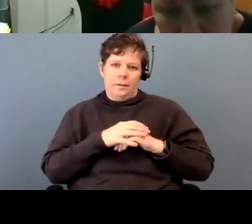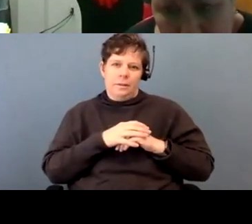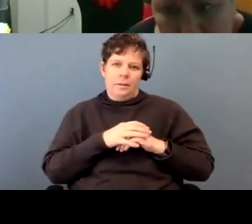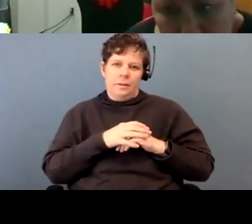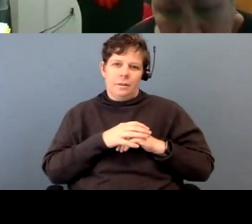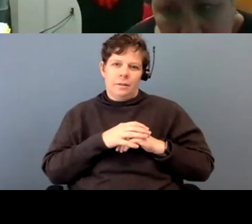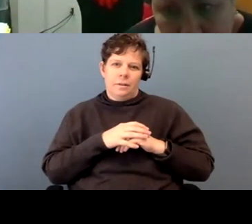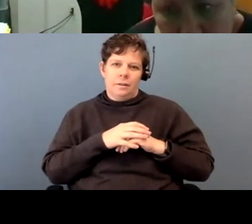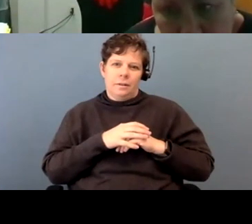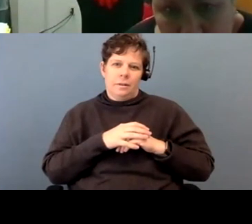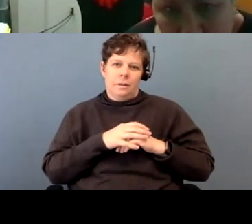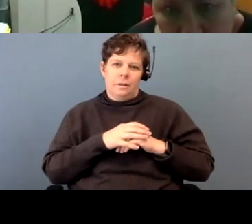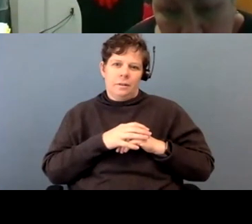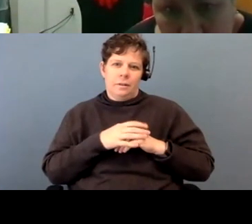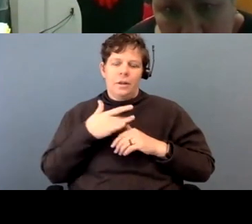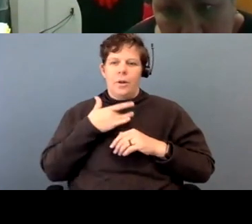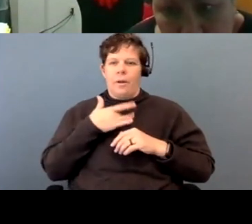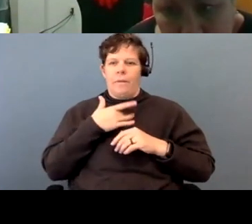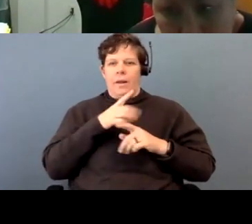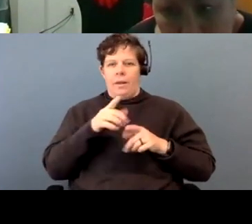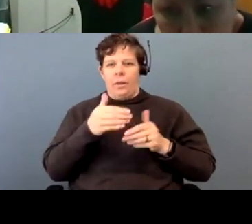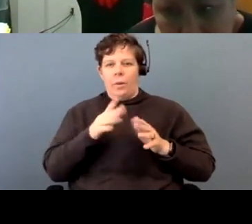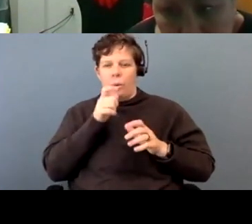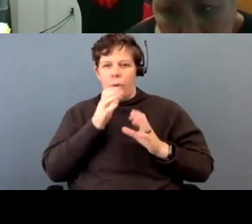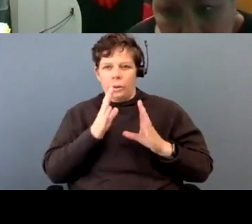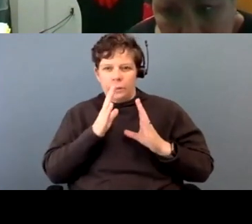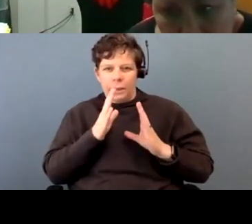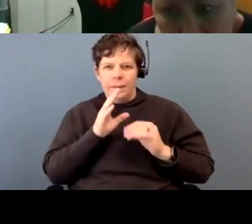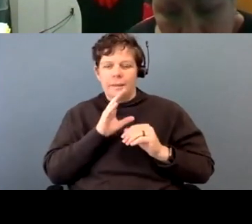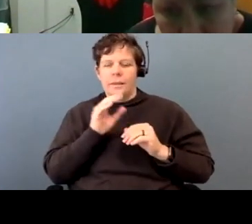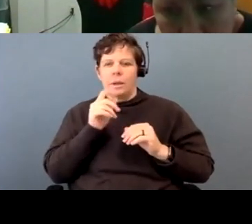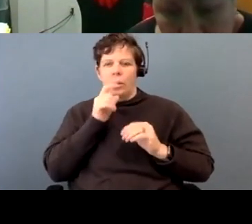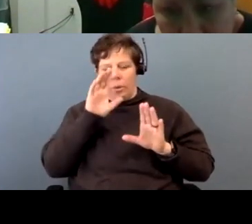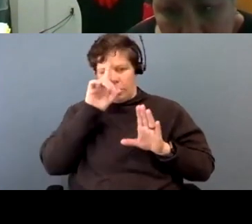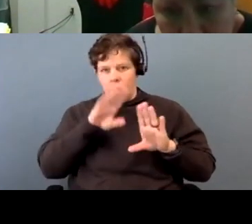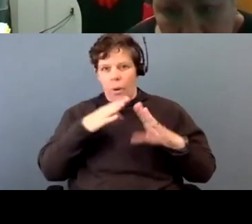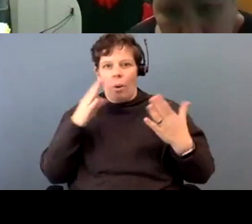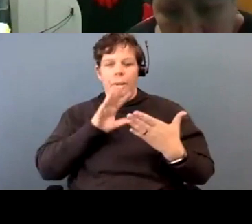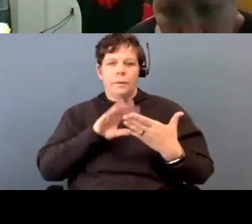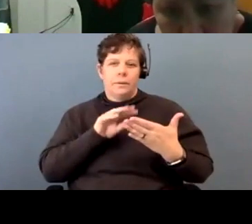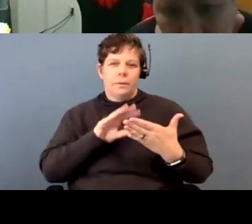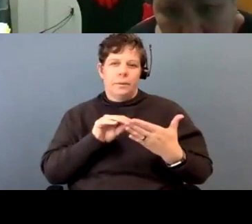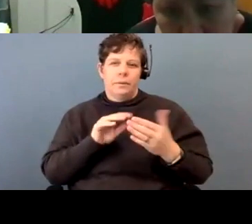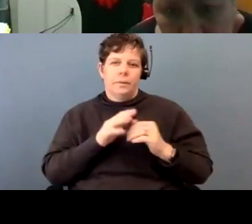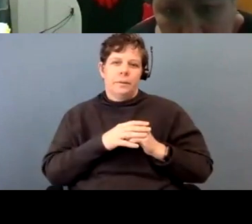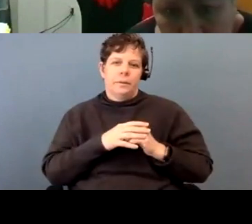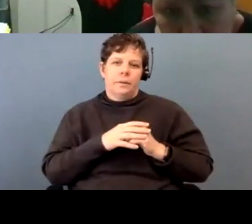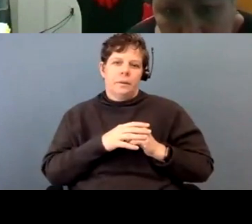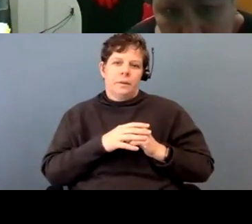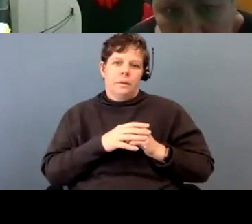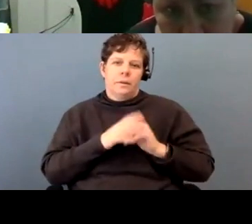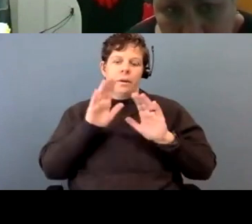you can, you can just sense in the room who's actually paying attention. And, and I guess the, the greatest outcome from